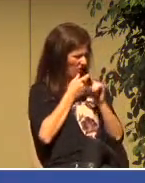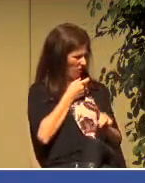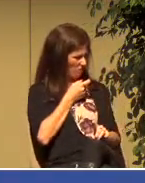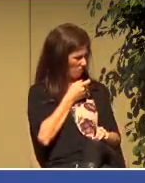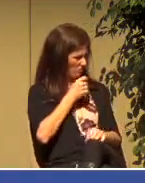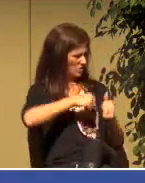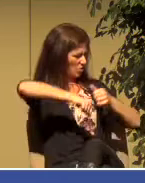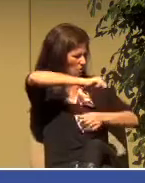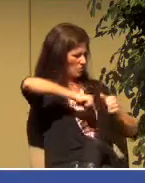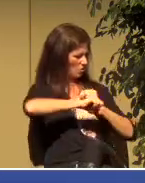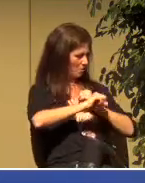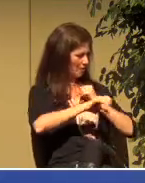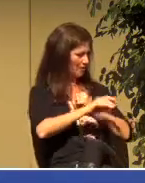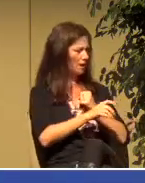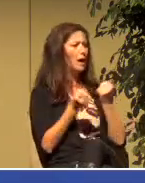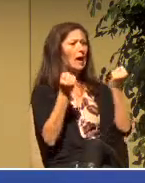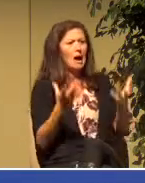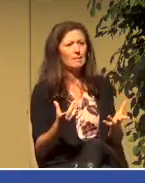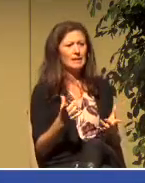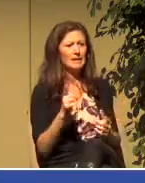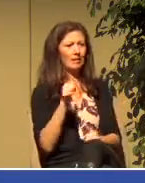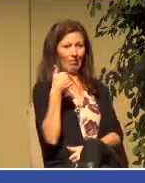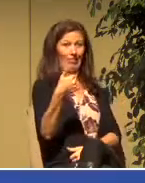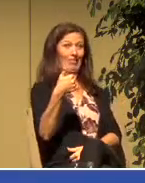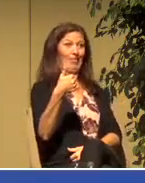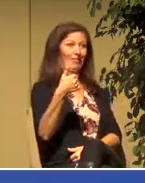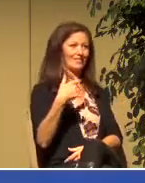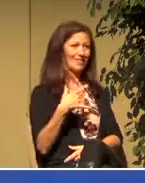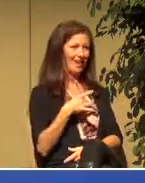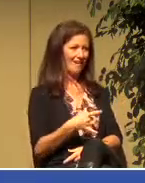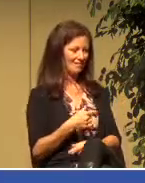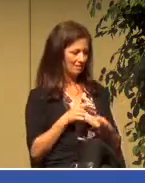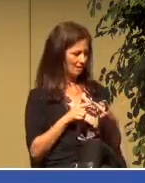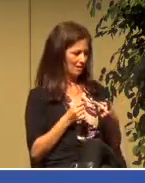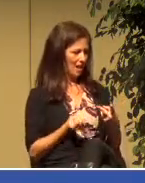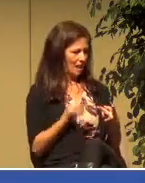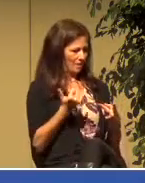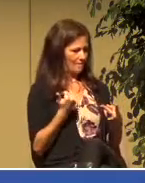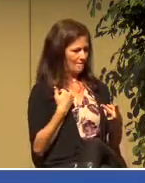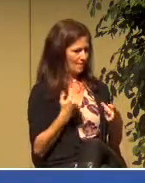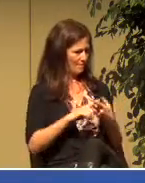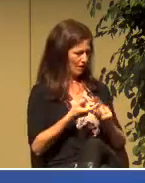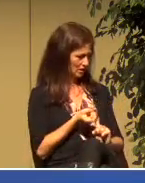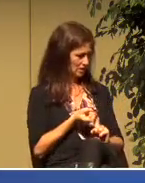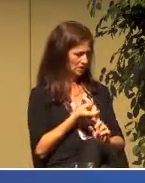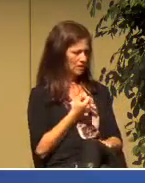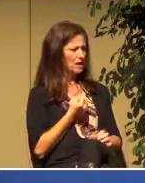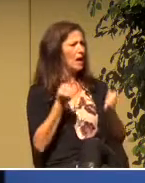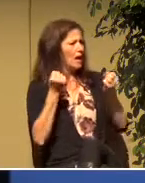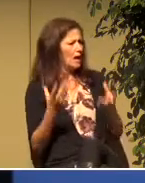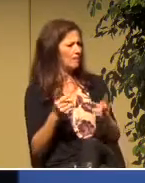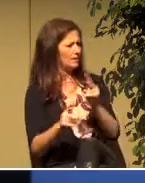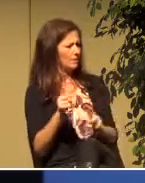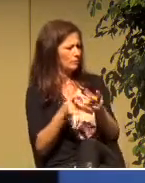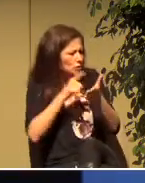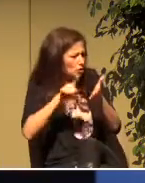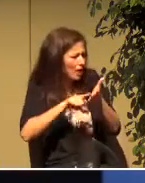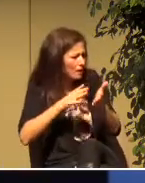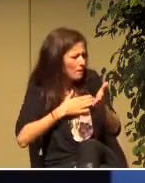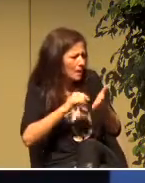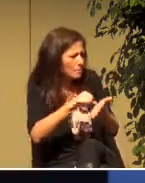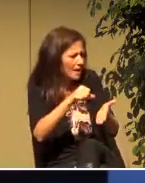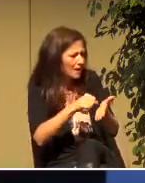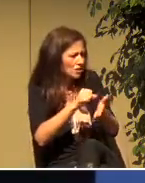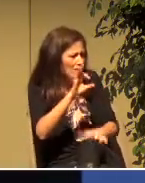how many likes how many friends how many people have checked out my pages first